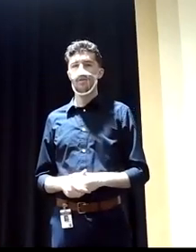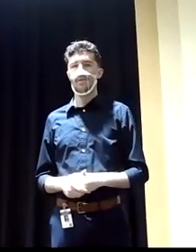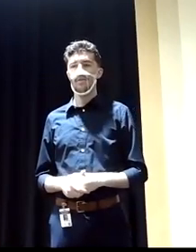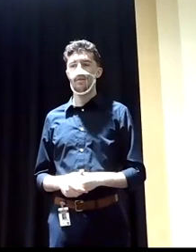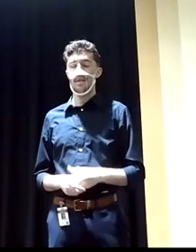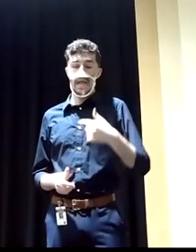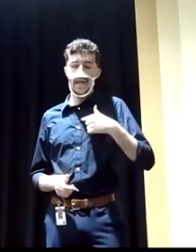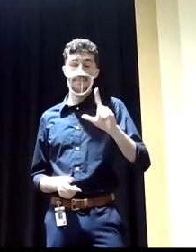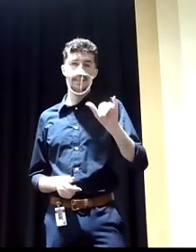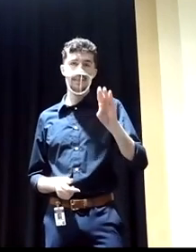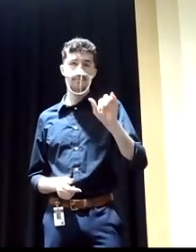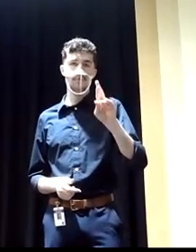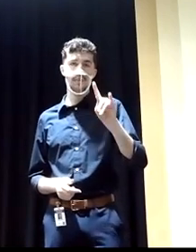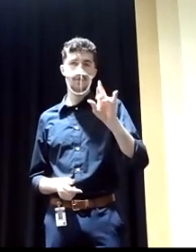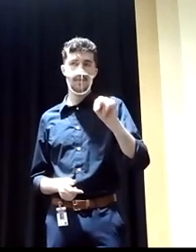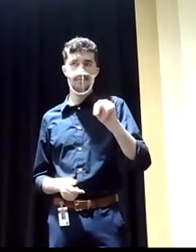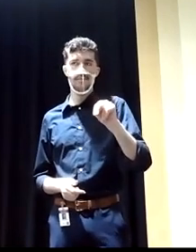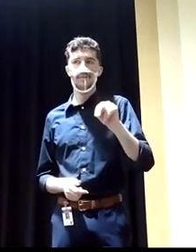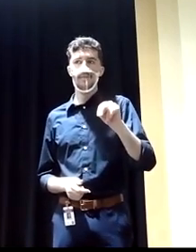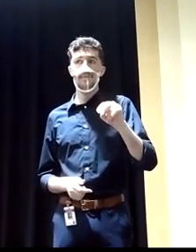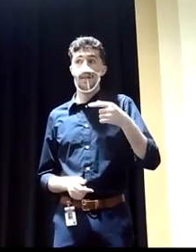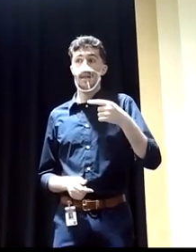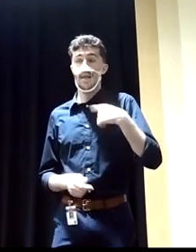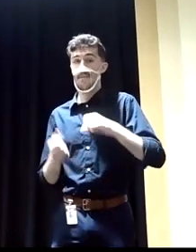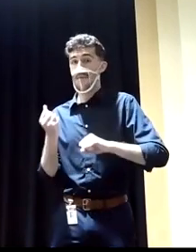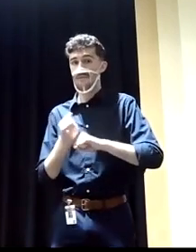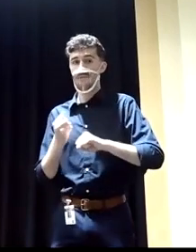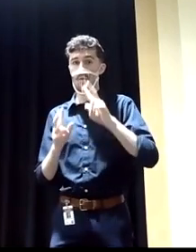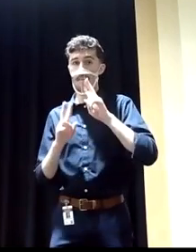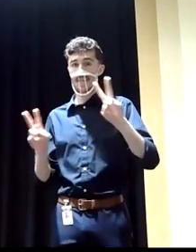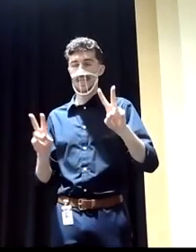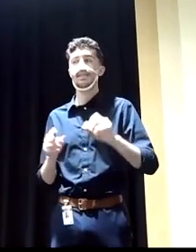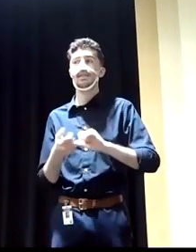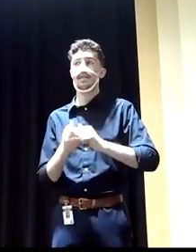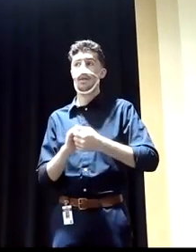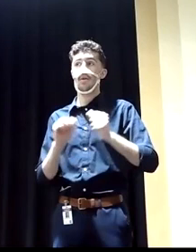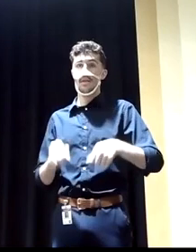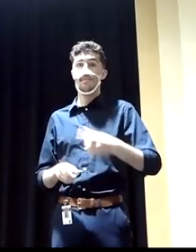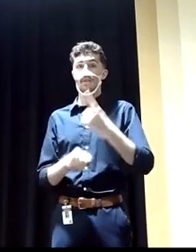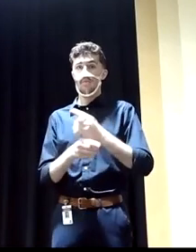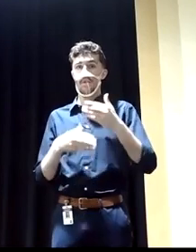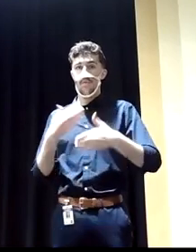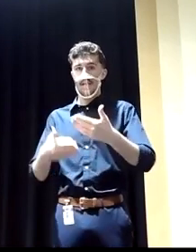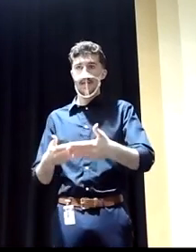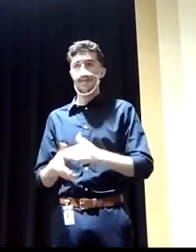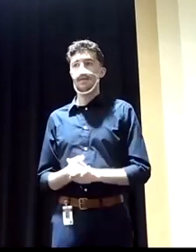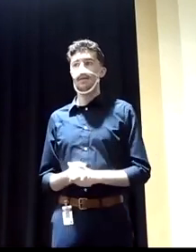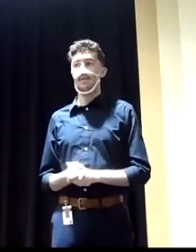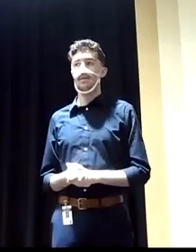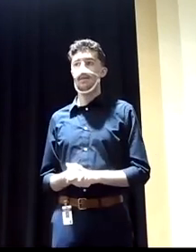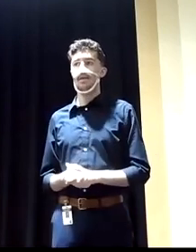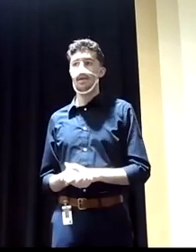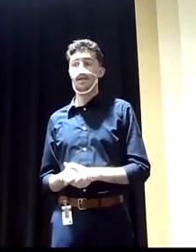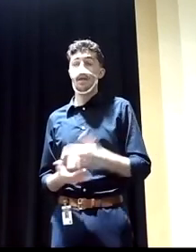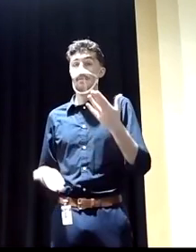I'm a Libertarian. I'm for peace and doing it the right way. Bad blood makes bad blood. Am I going to rattle some